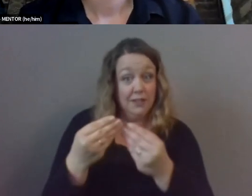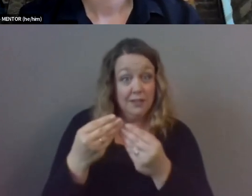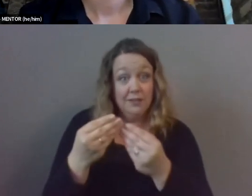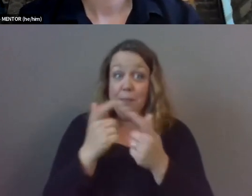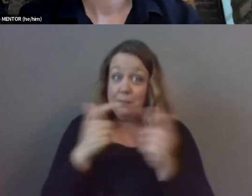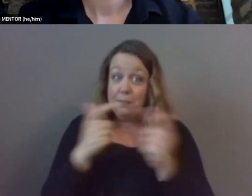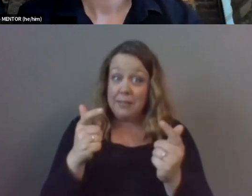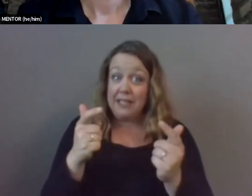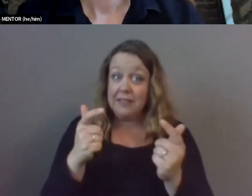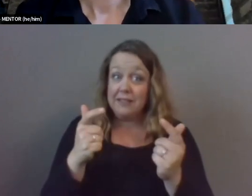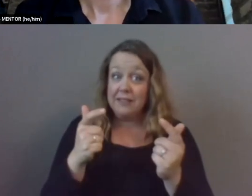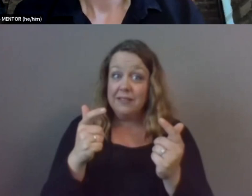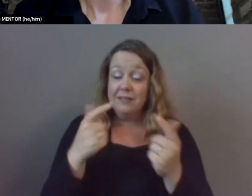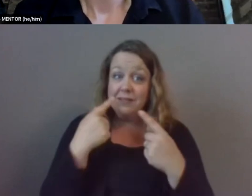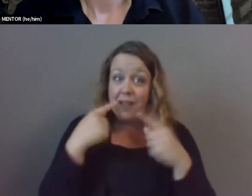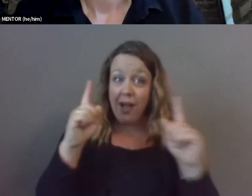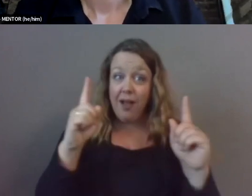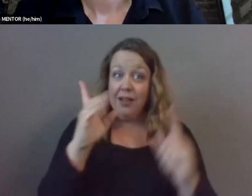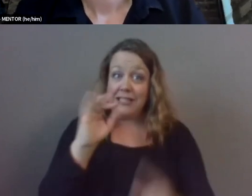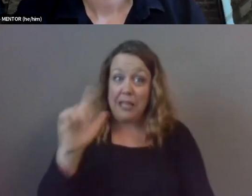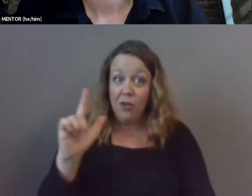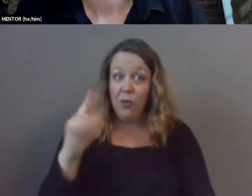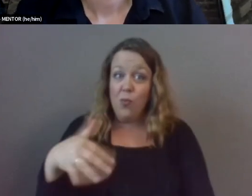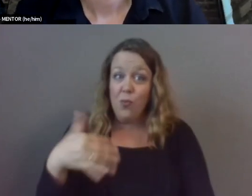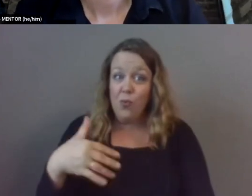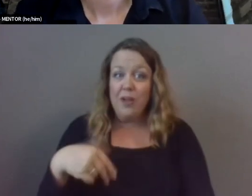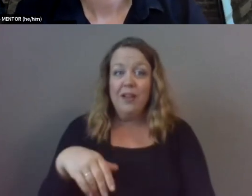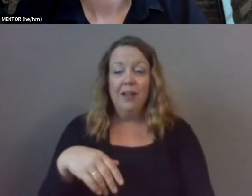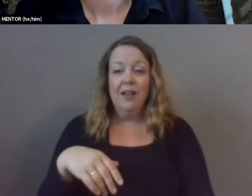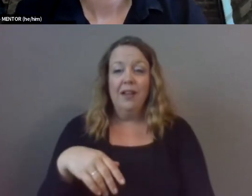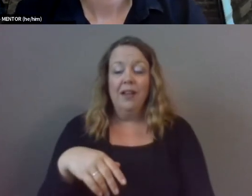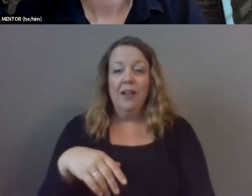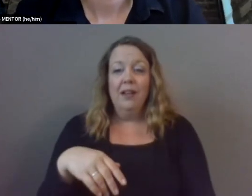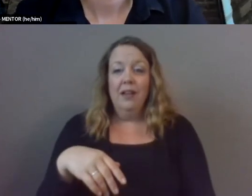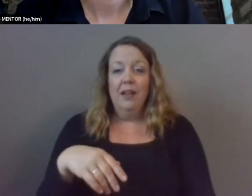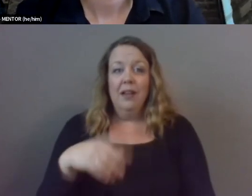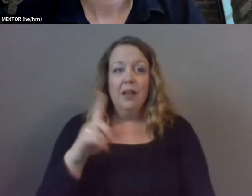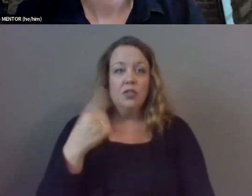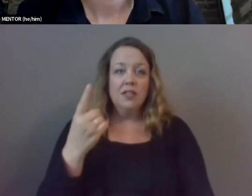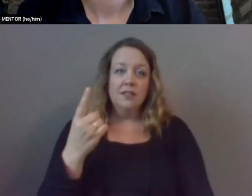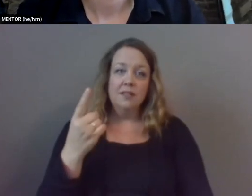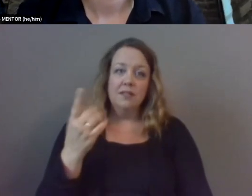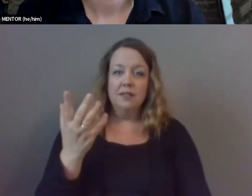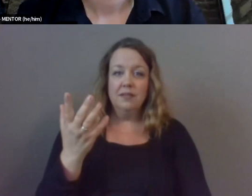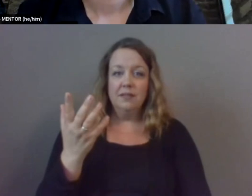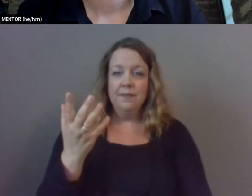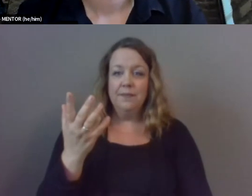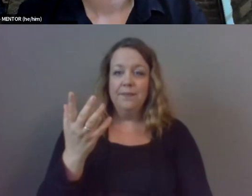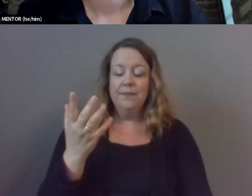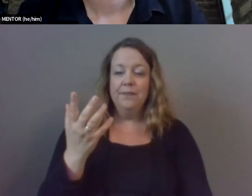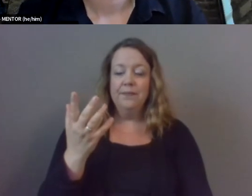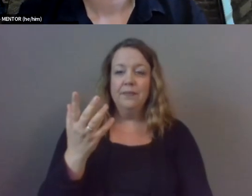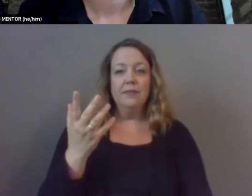to be a part of um and just the lack of like filling out